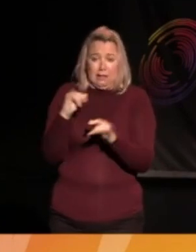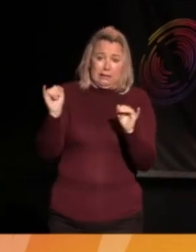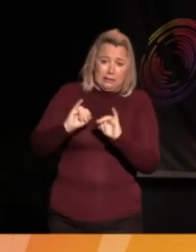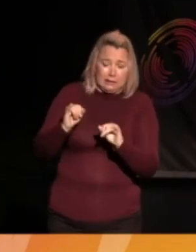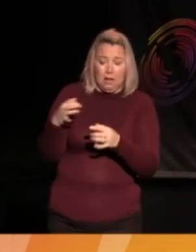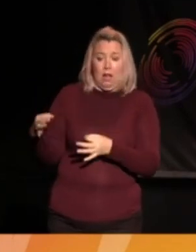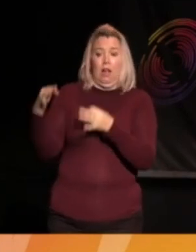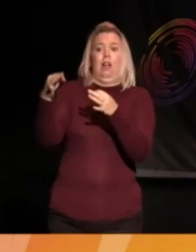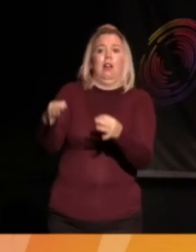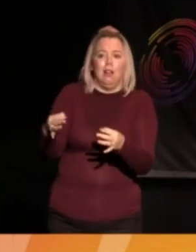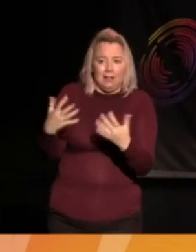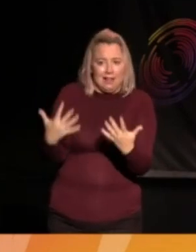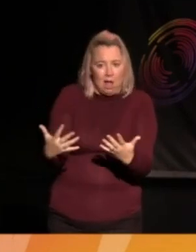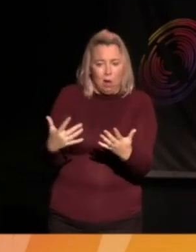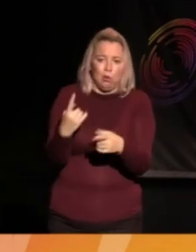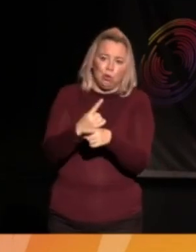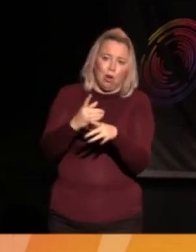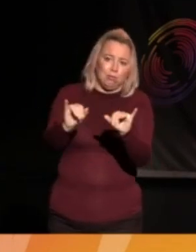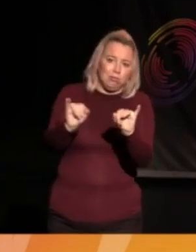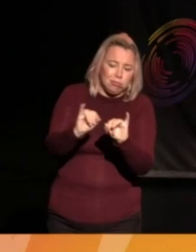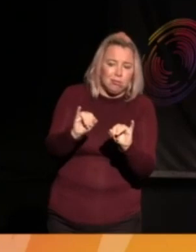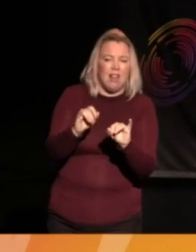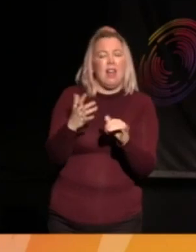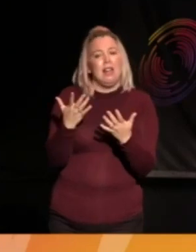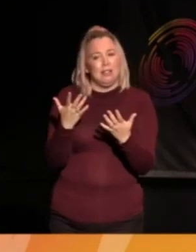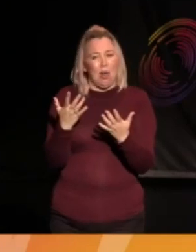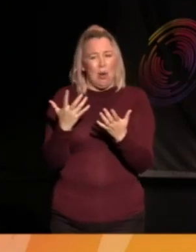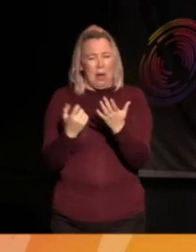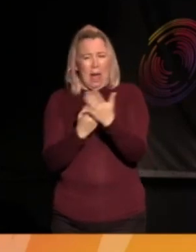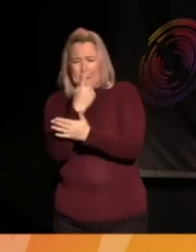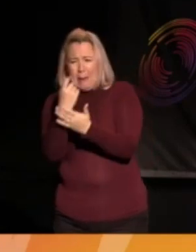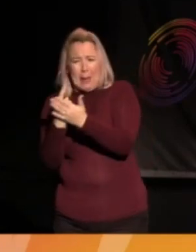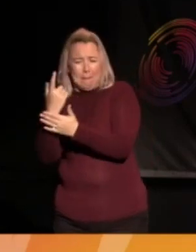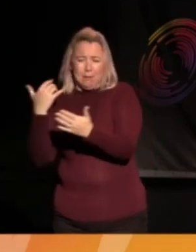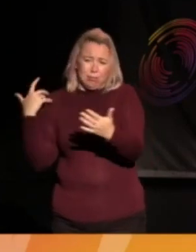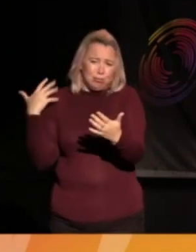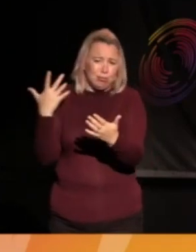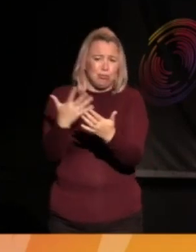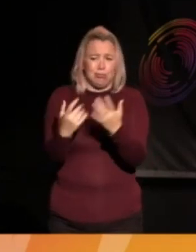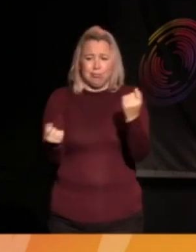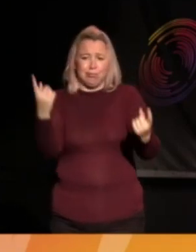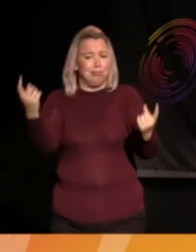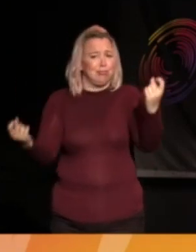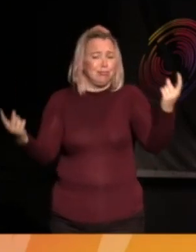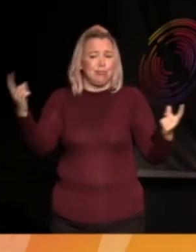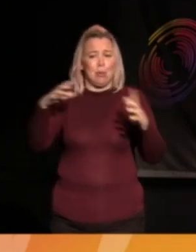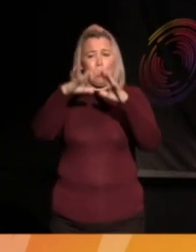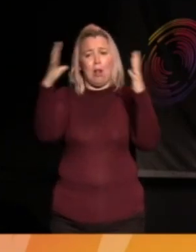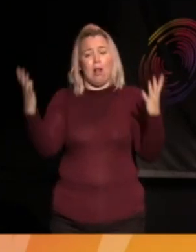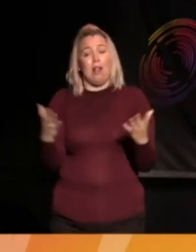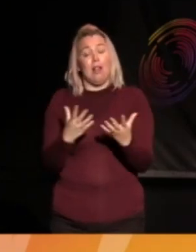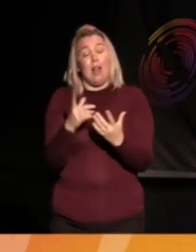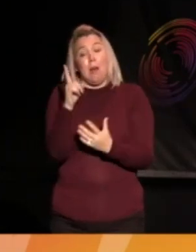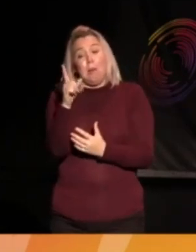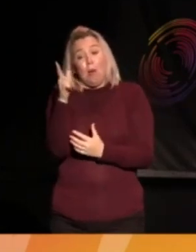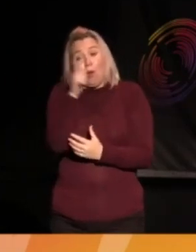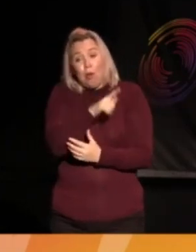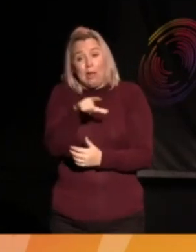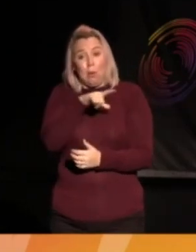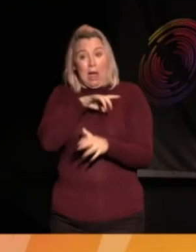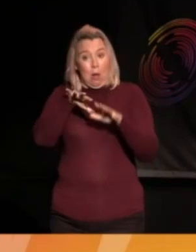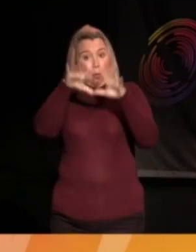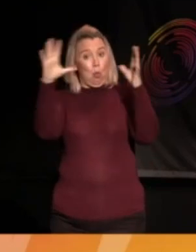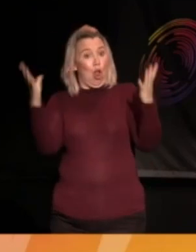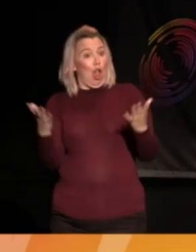know, human calamities. But the fact that there are so many people all over the world